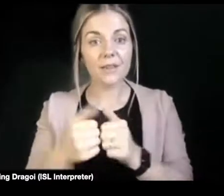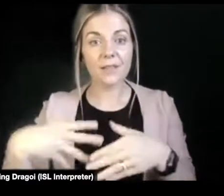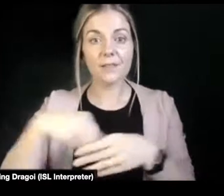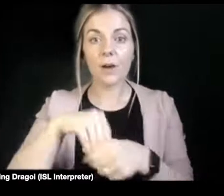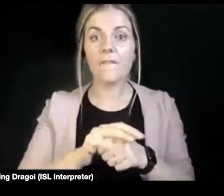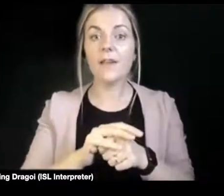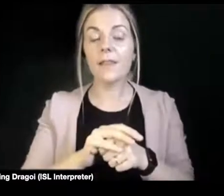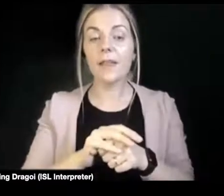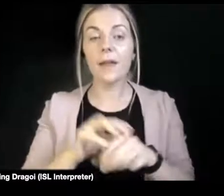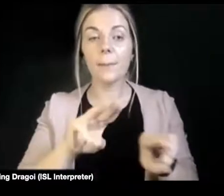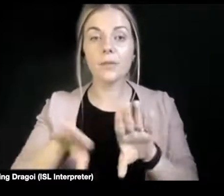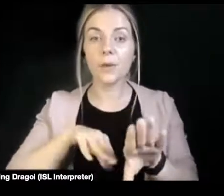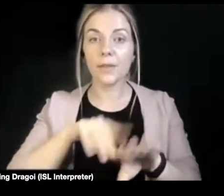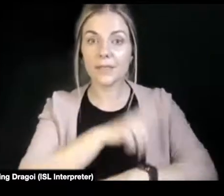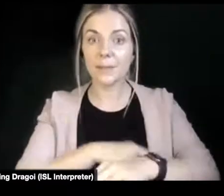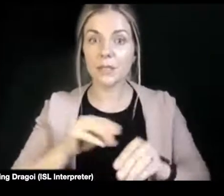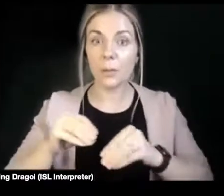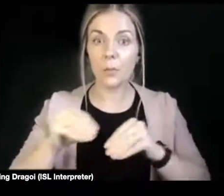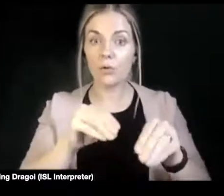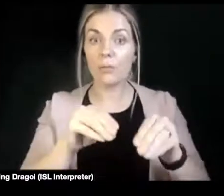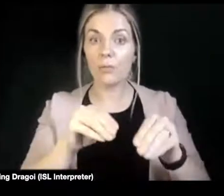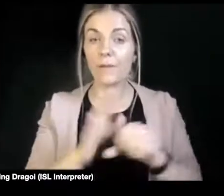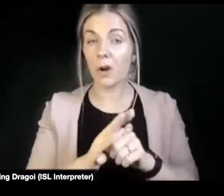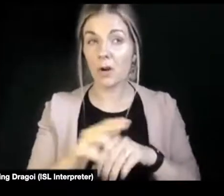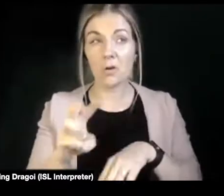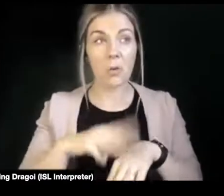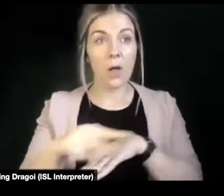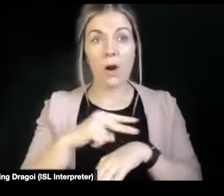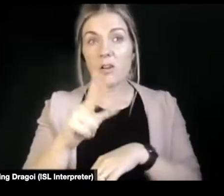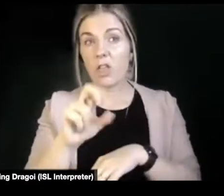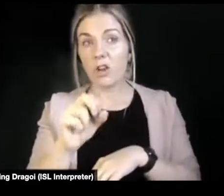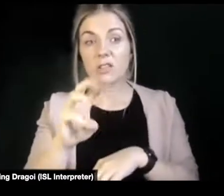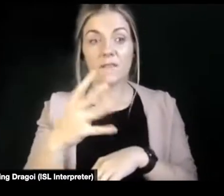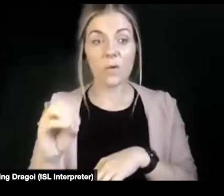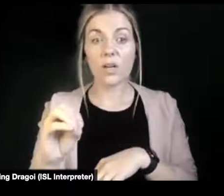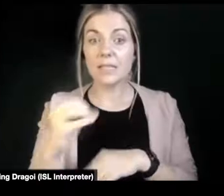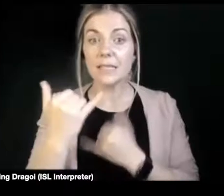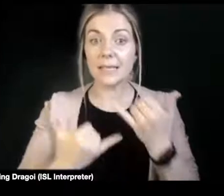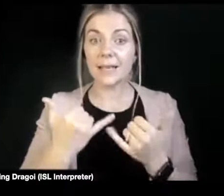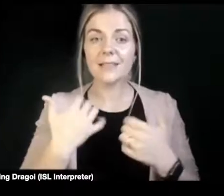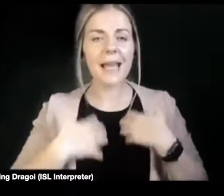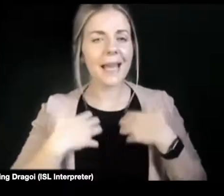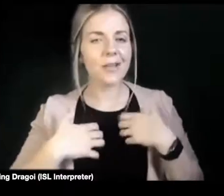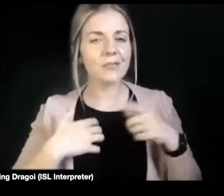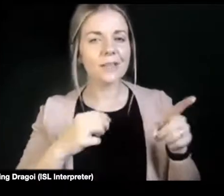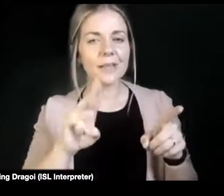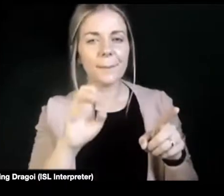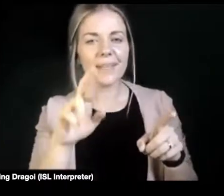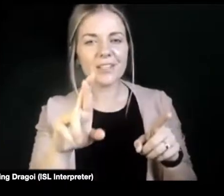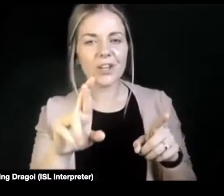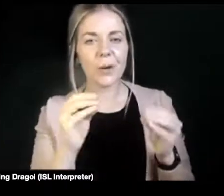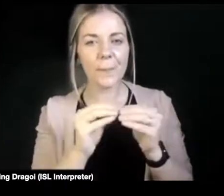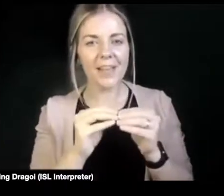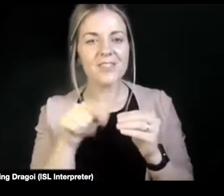well over 34 years. And it's interesting that Peter mentioned the conference